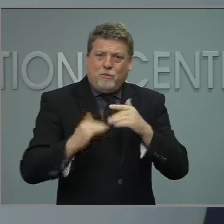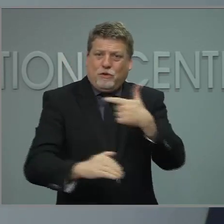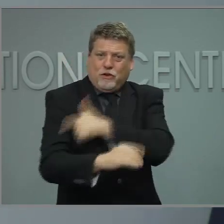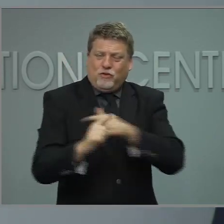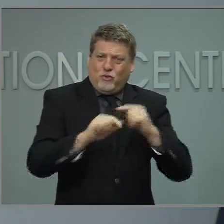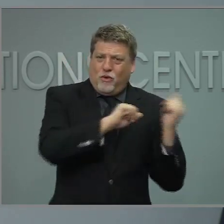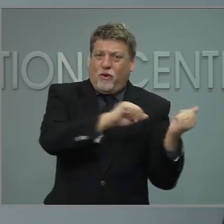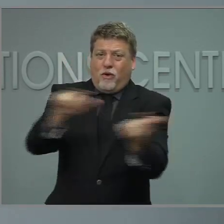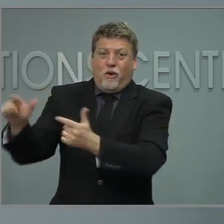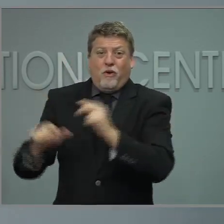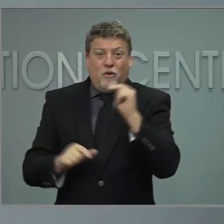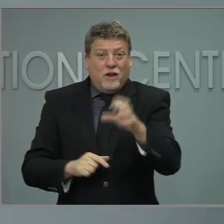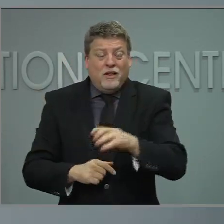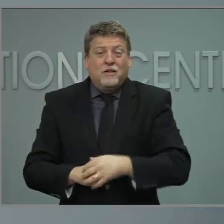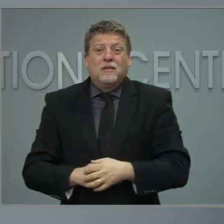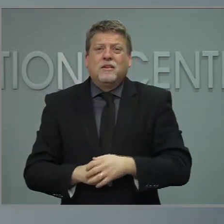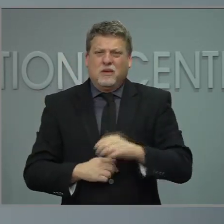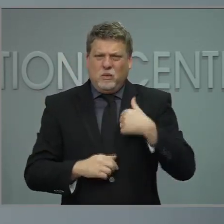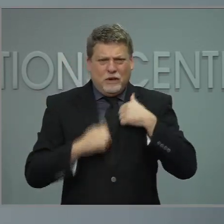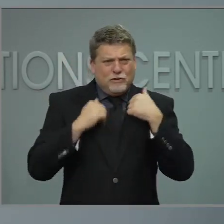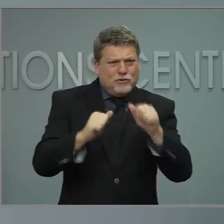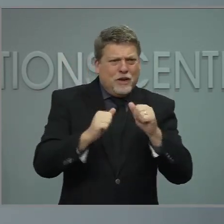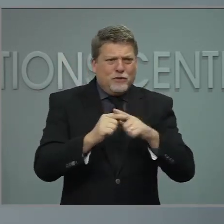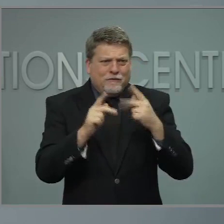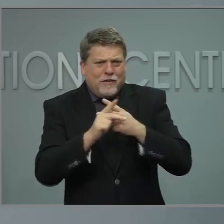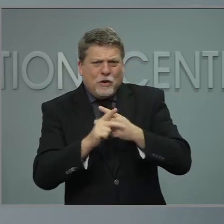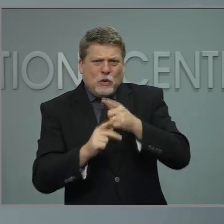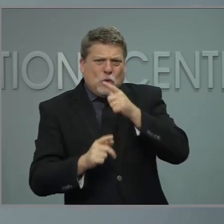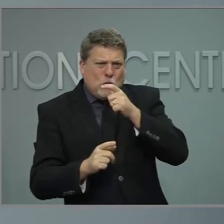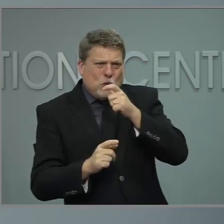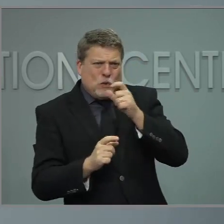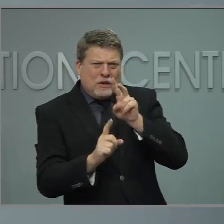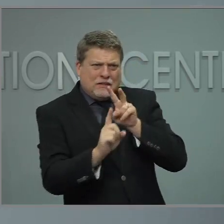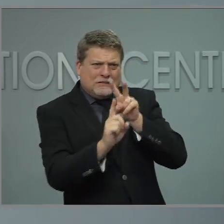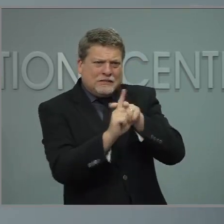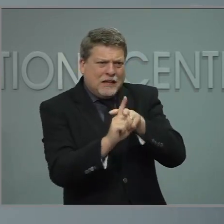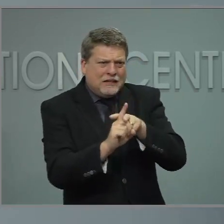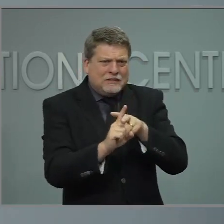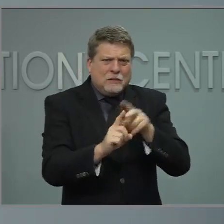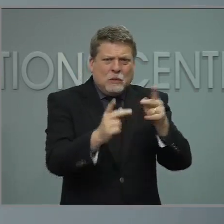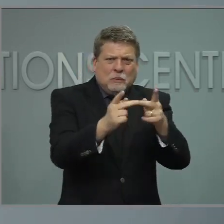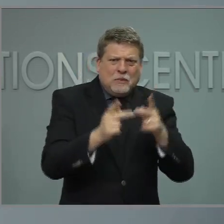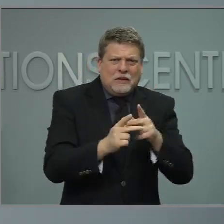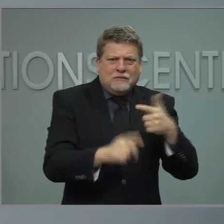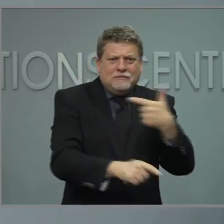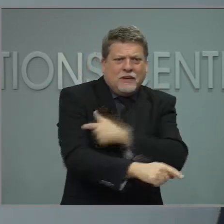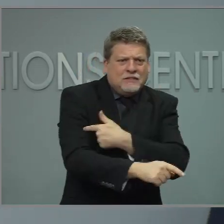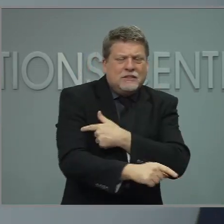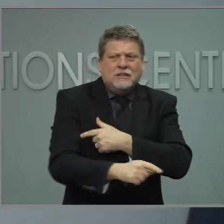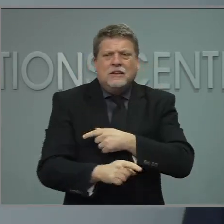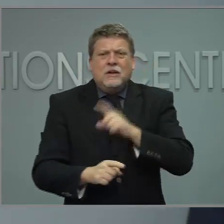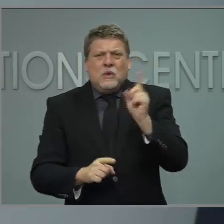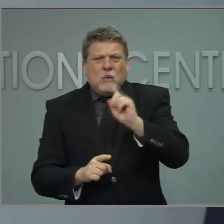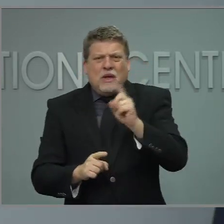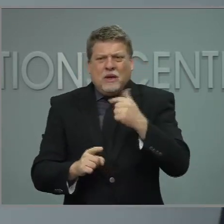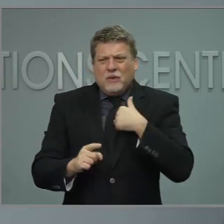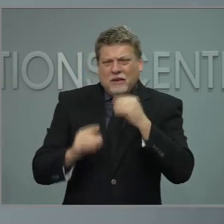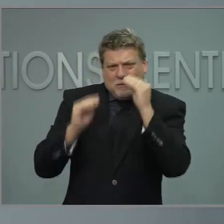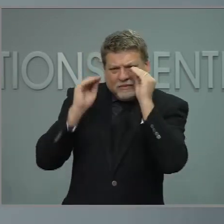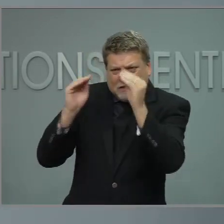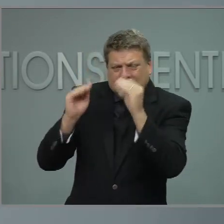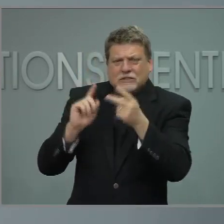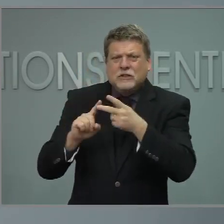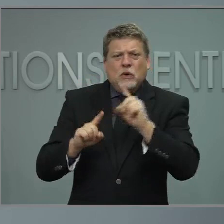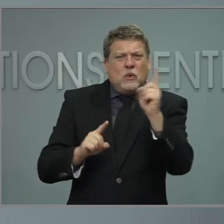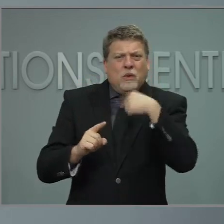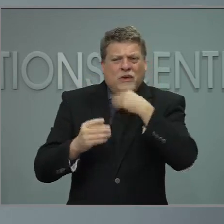vaccine operations from how we determine who gets vaccine and how they may receive to get outreach and educational efforts to our